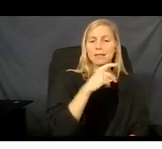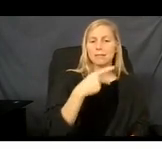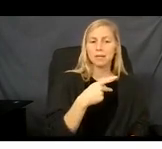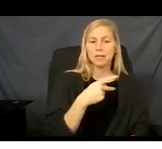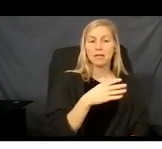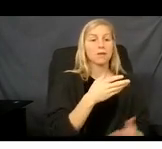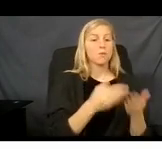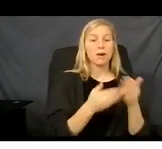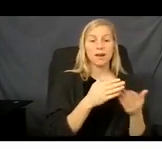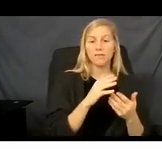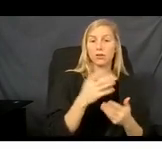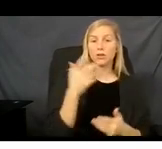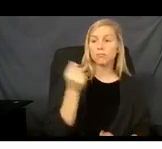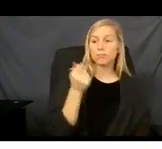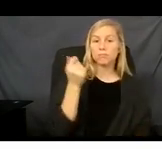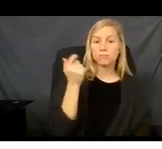your Social Security benefit.